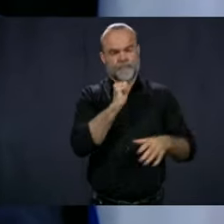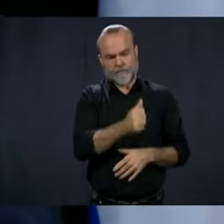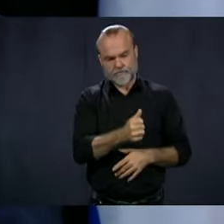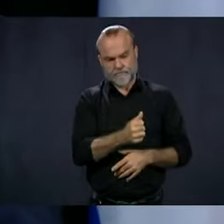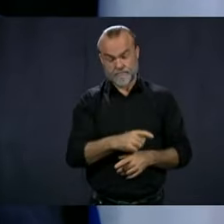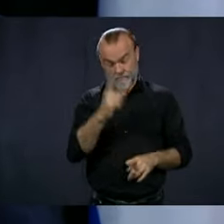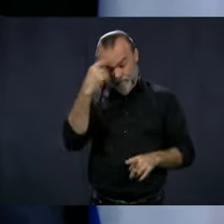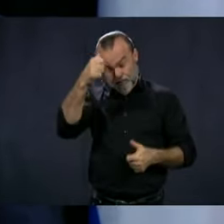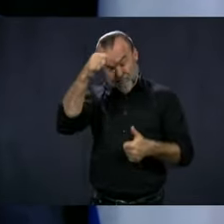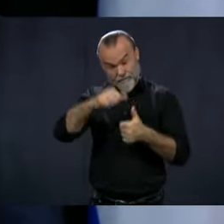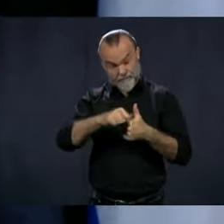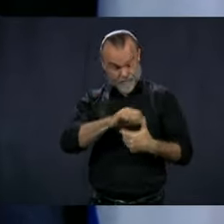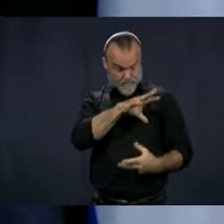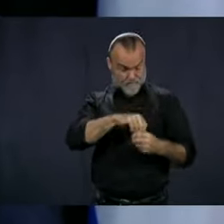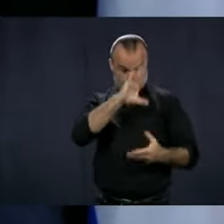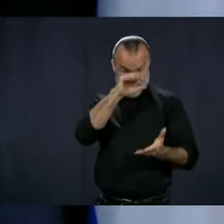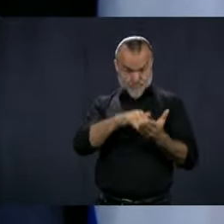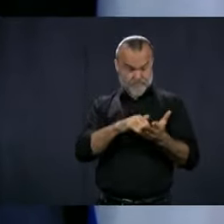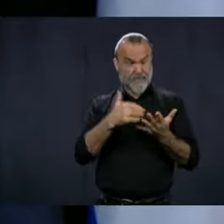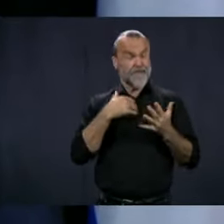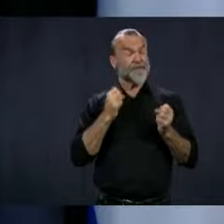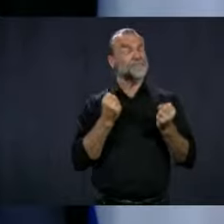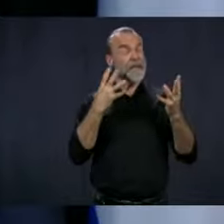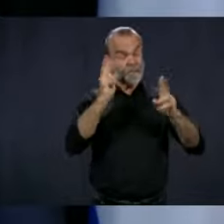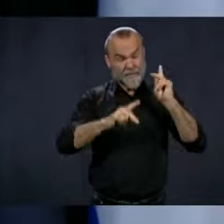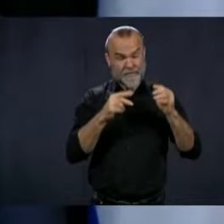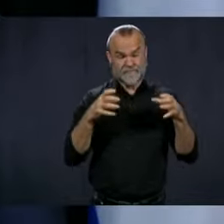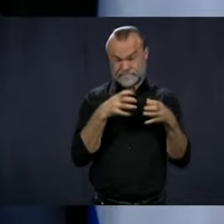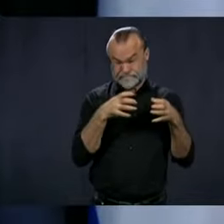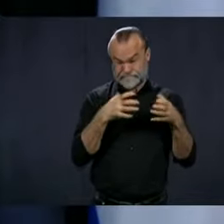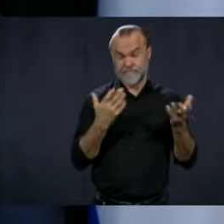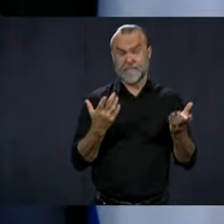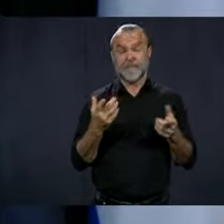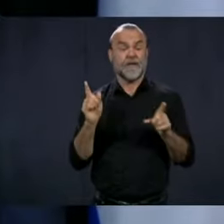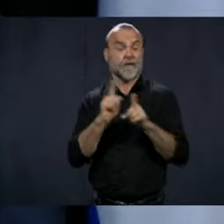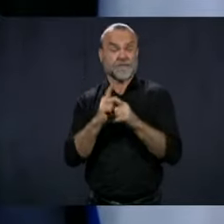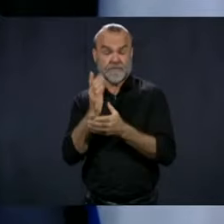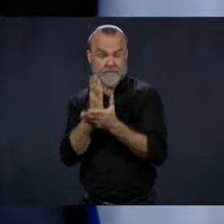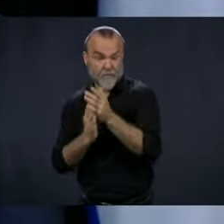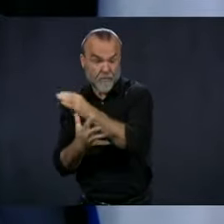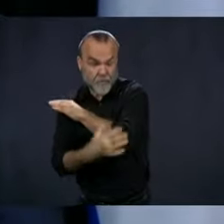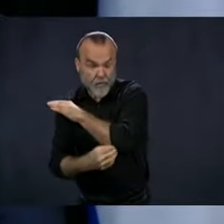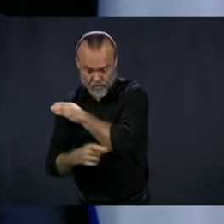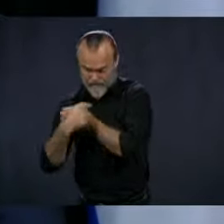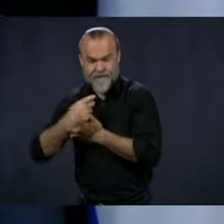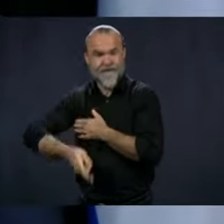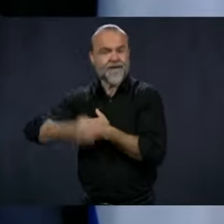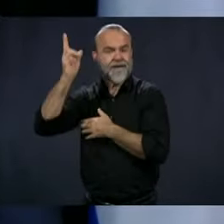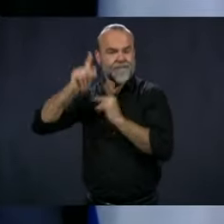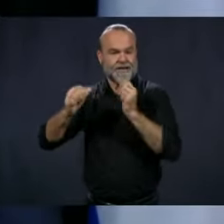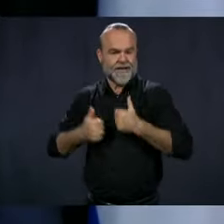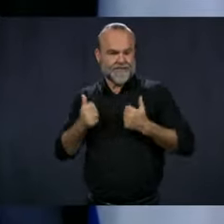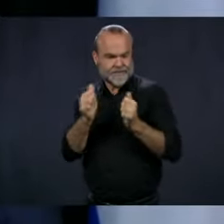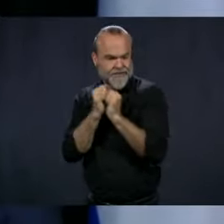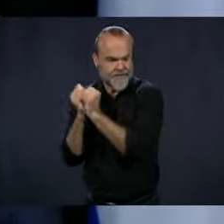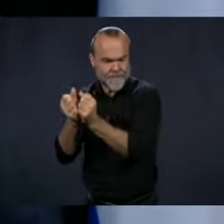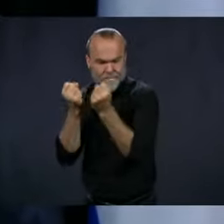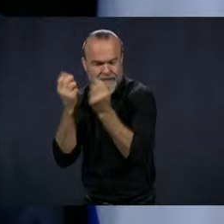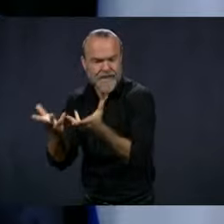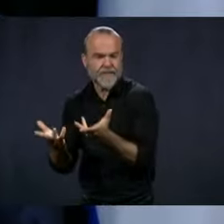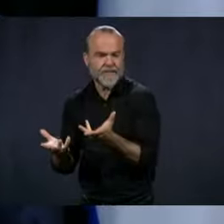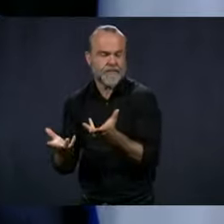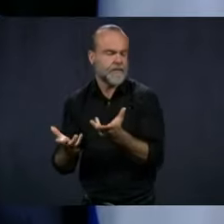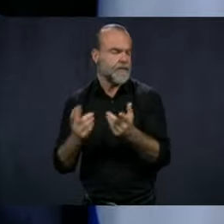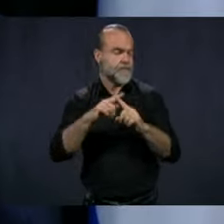population. There is a people at risk, poor people in some communities, high density. If things go flame